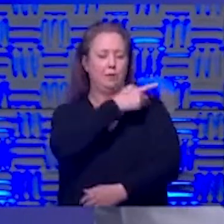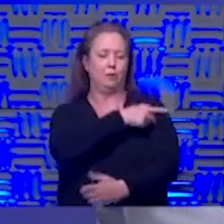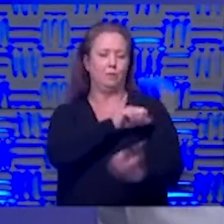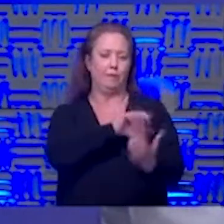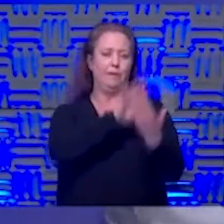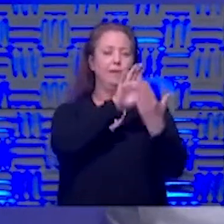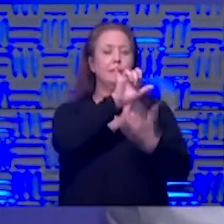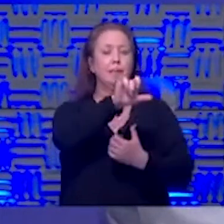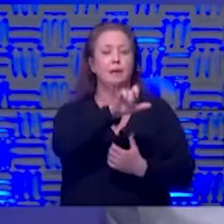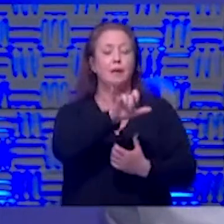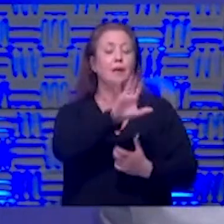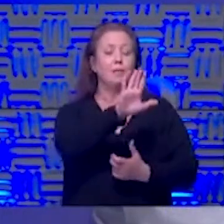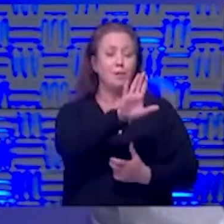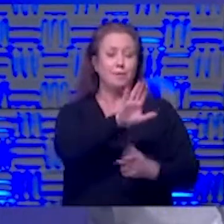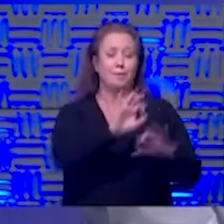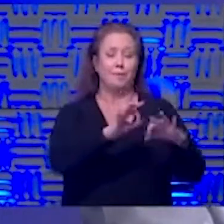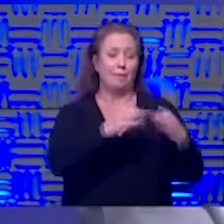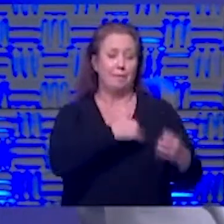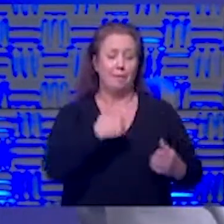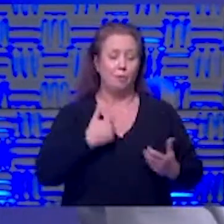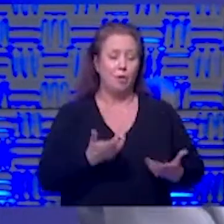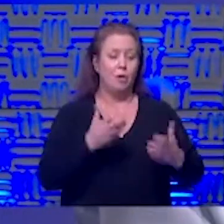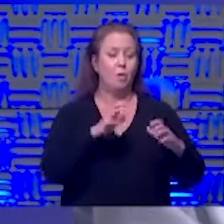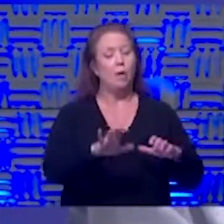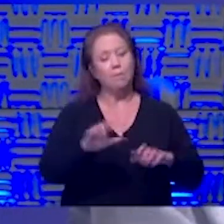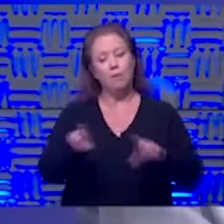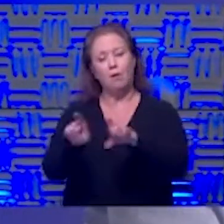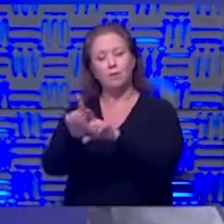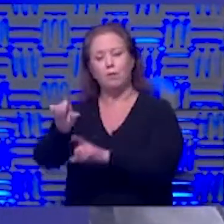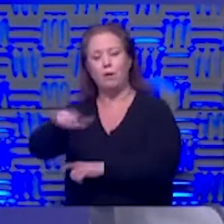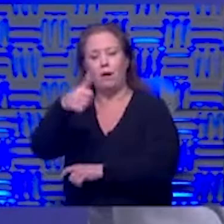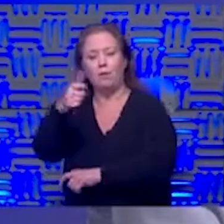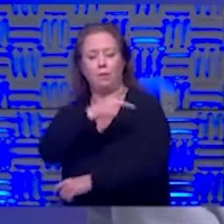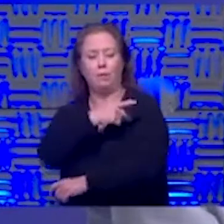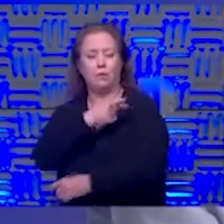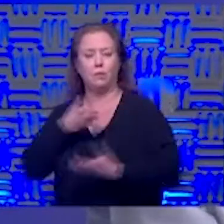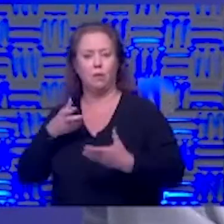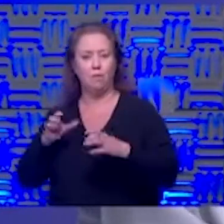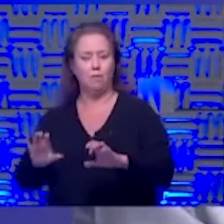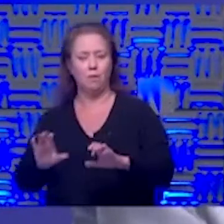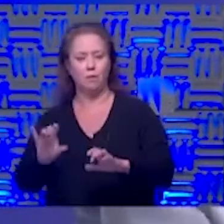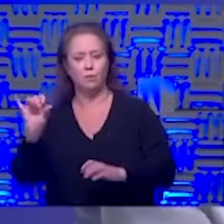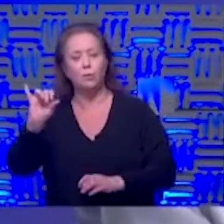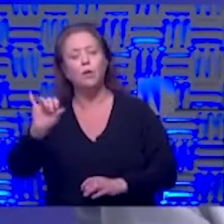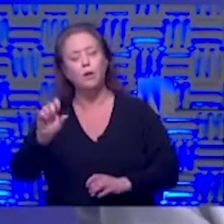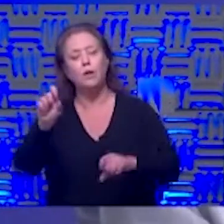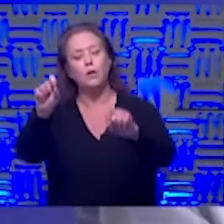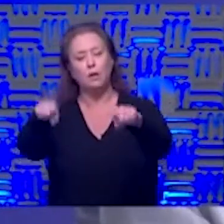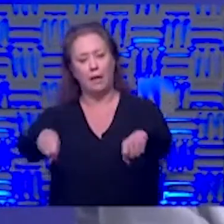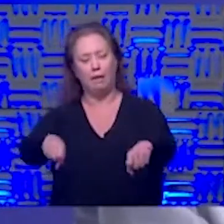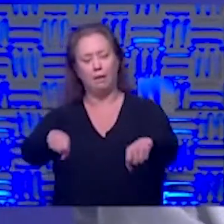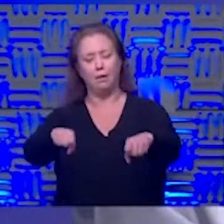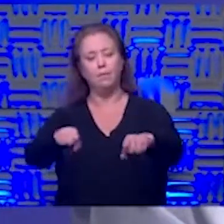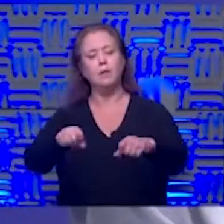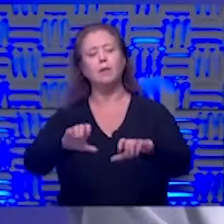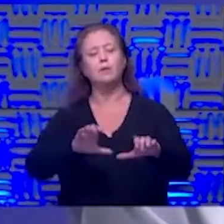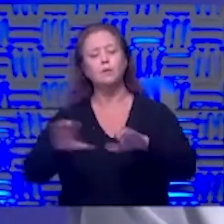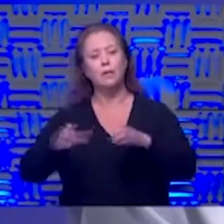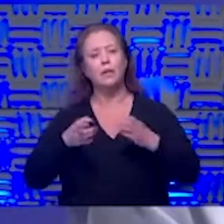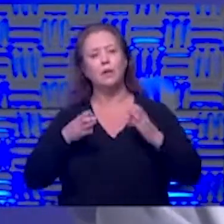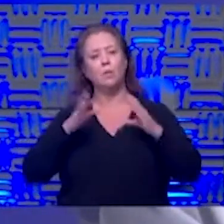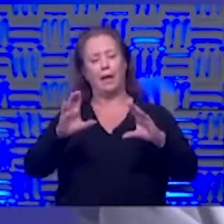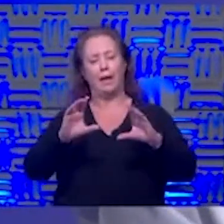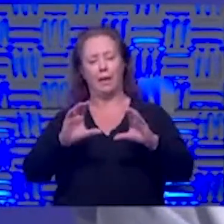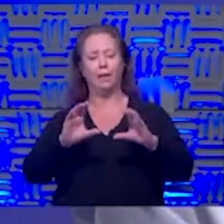we don't want those loved ones to get it but then the other patients as well i think it can certainly be done but do it in the fashion that we've been talking